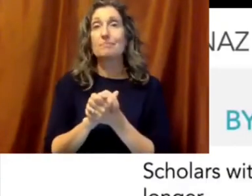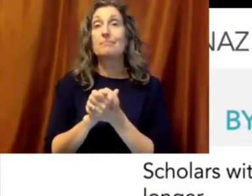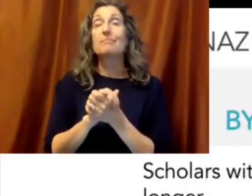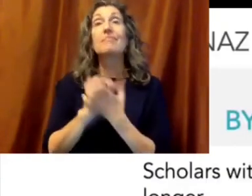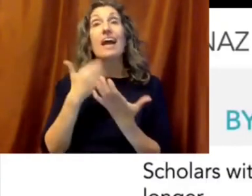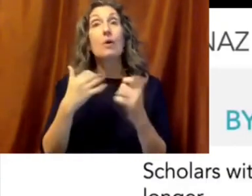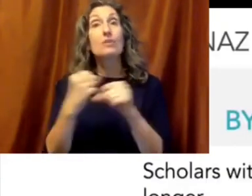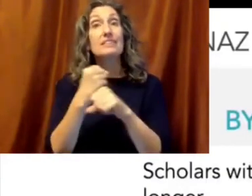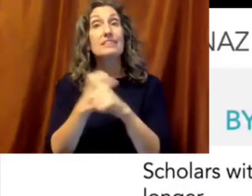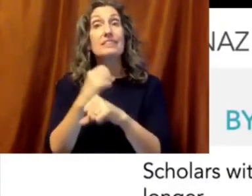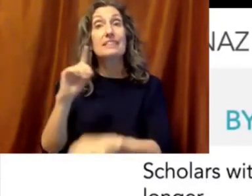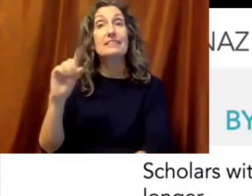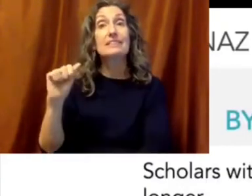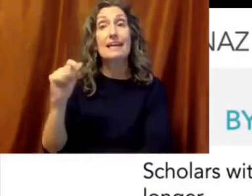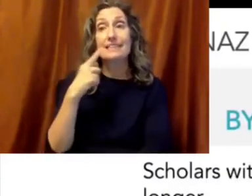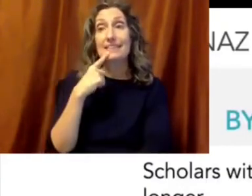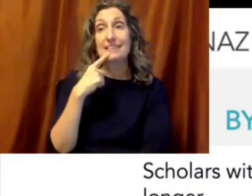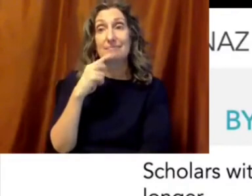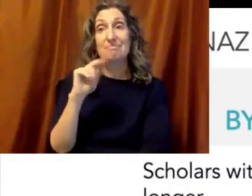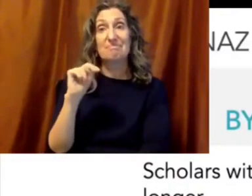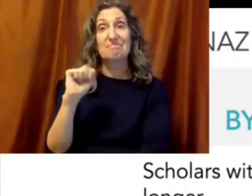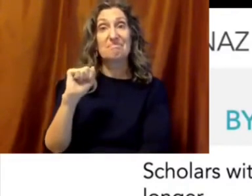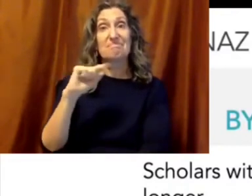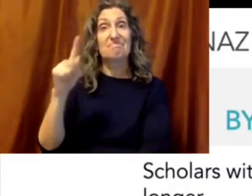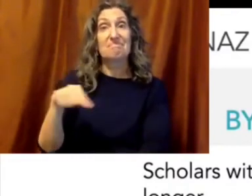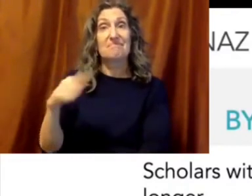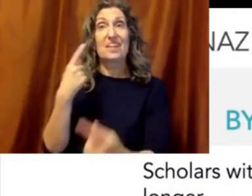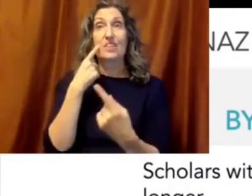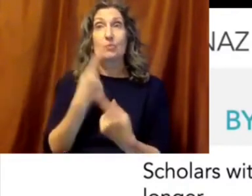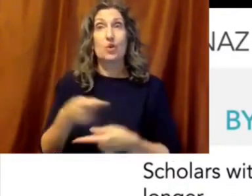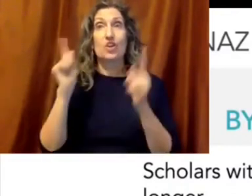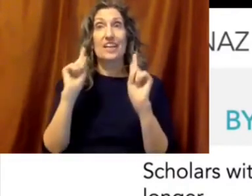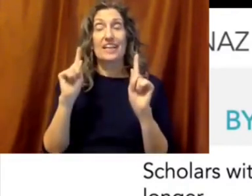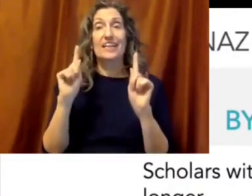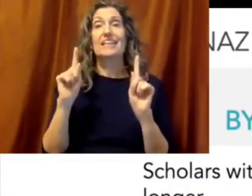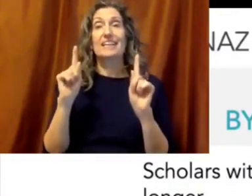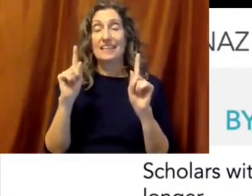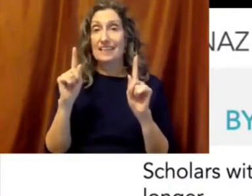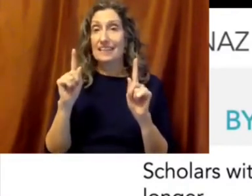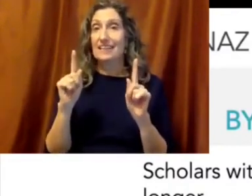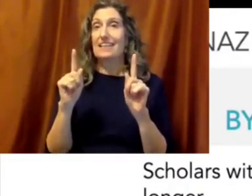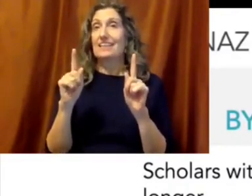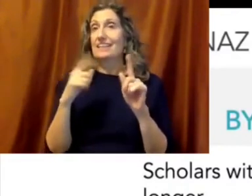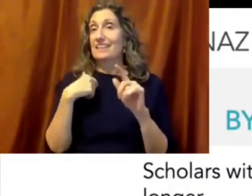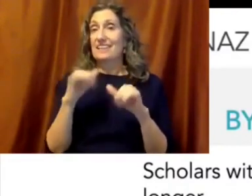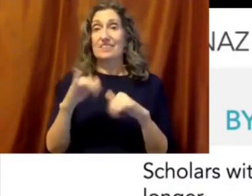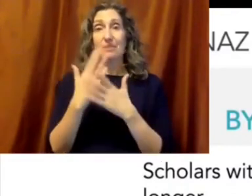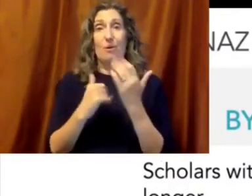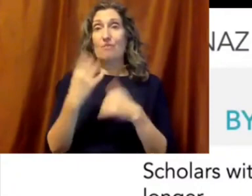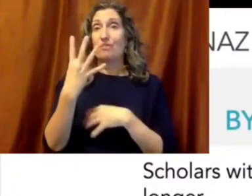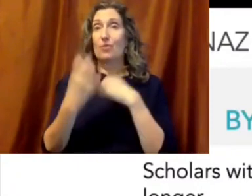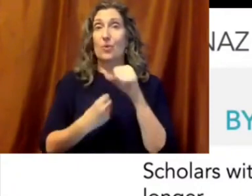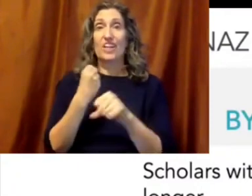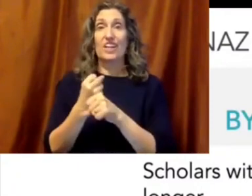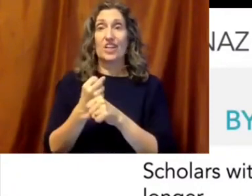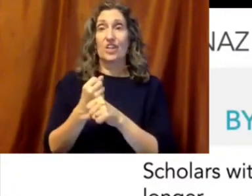some of the data. The data says that NAS is working. This is over a four-year trend in both reading and math. And what you're